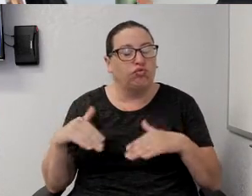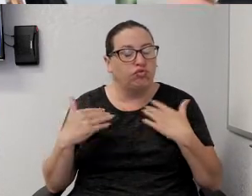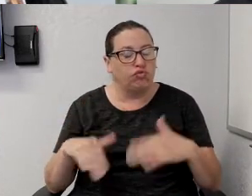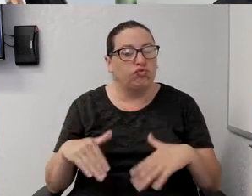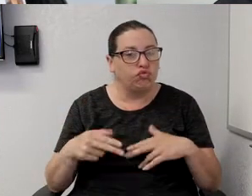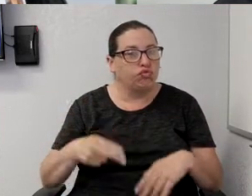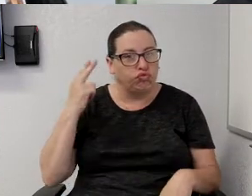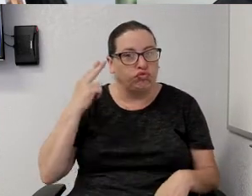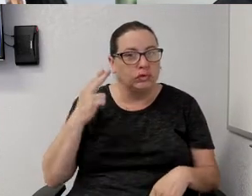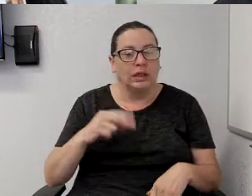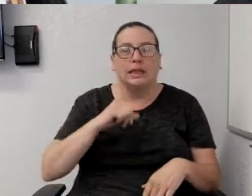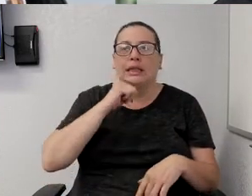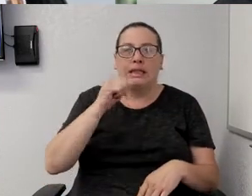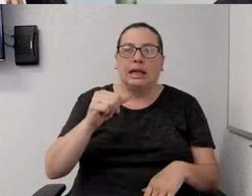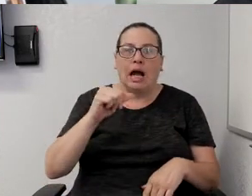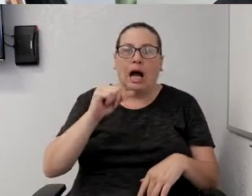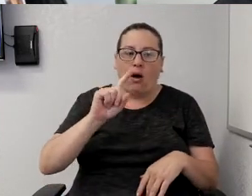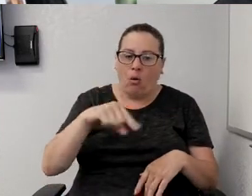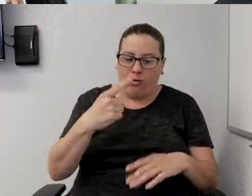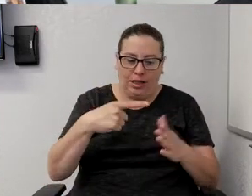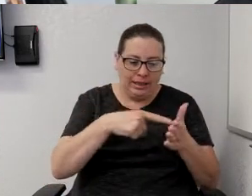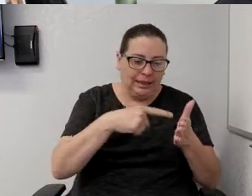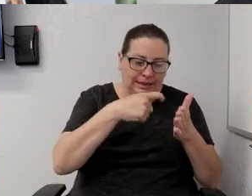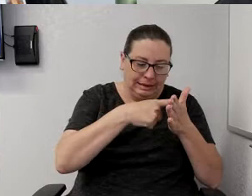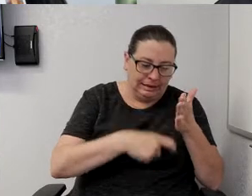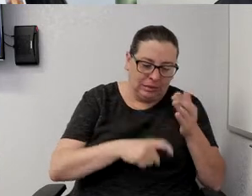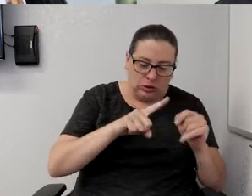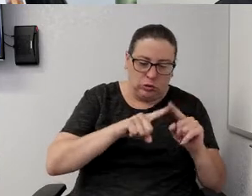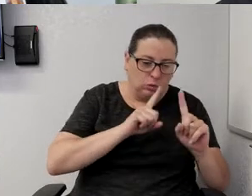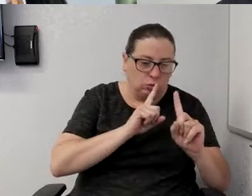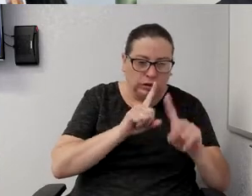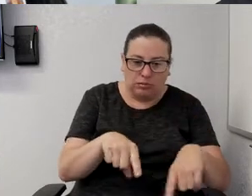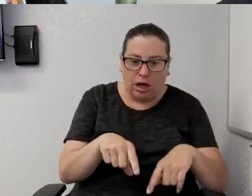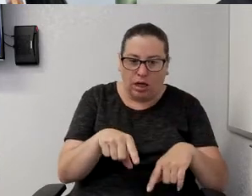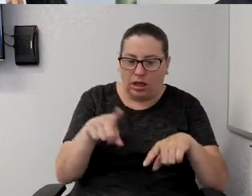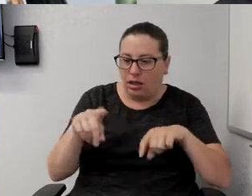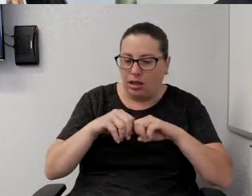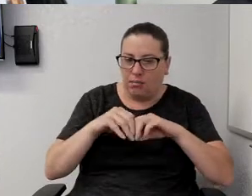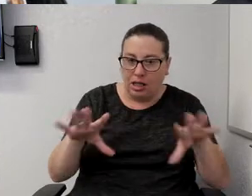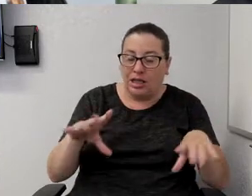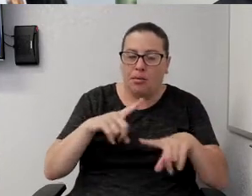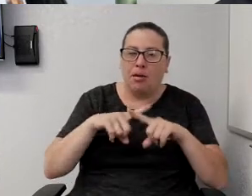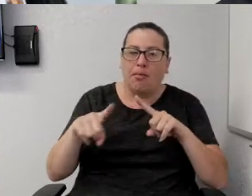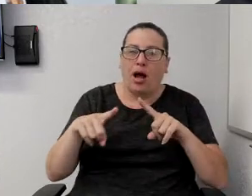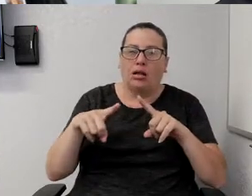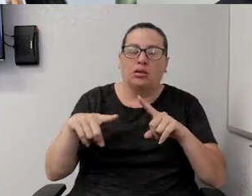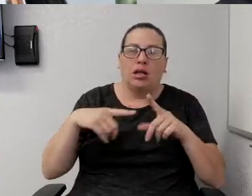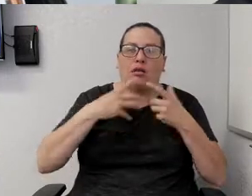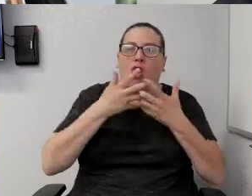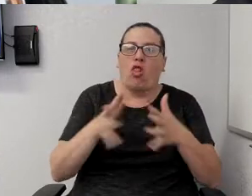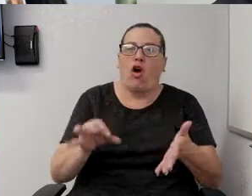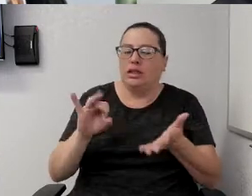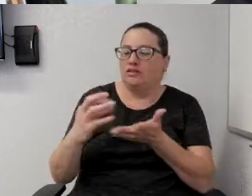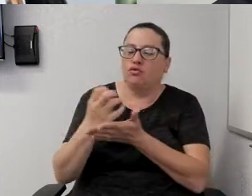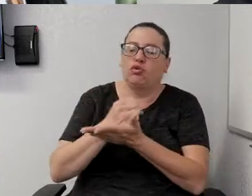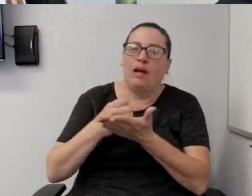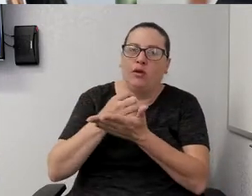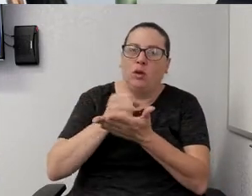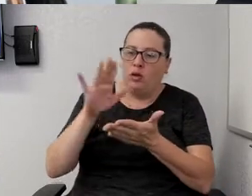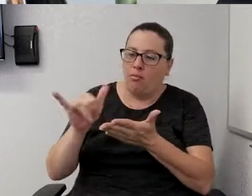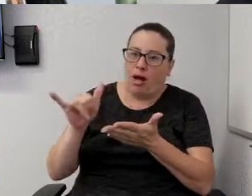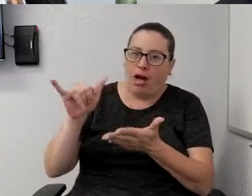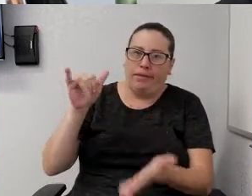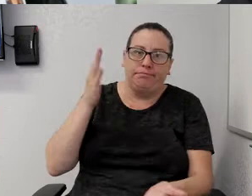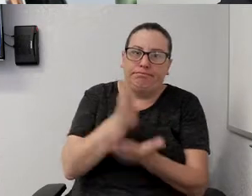of responding to the pandemic, but more just the loss of revenue from cutting all of these services